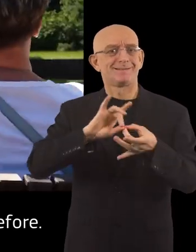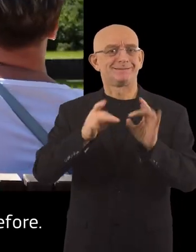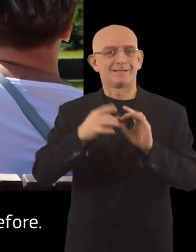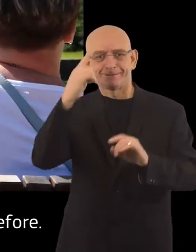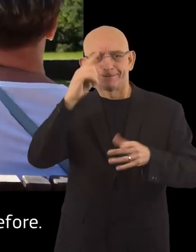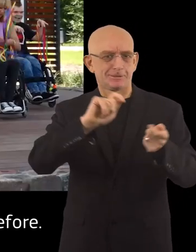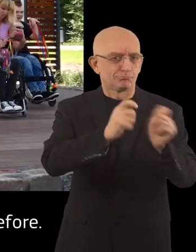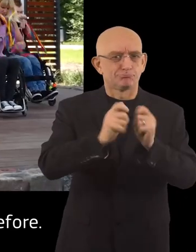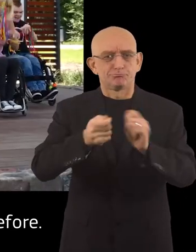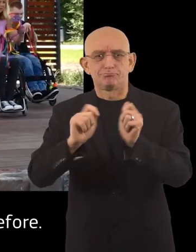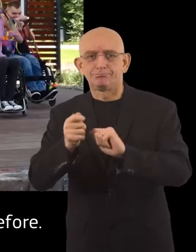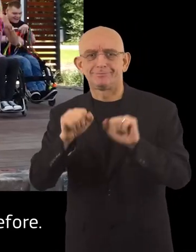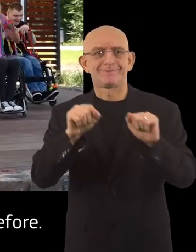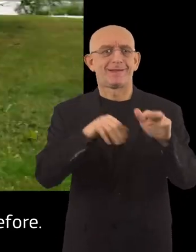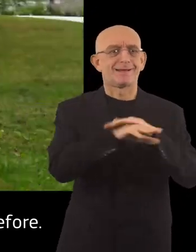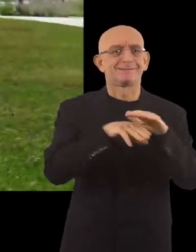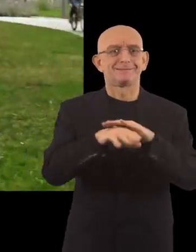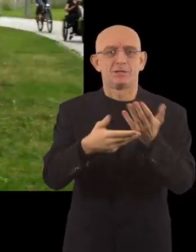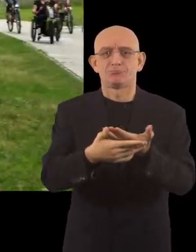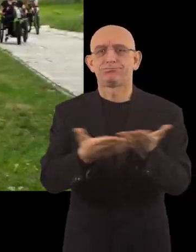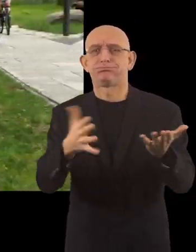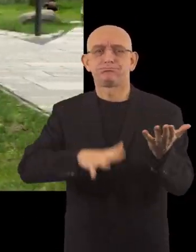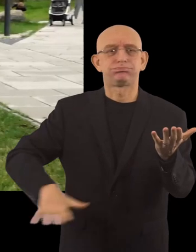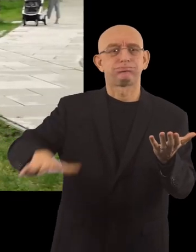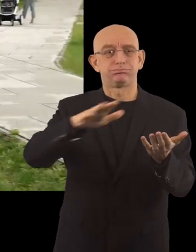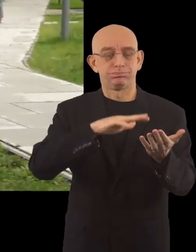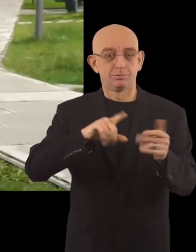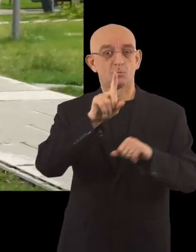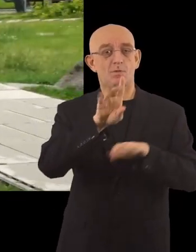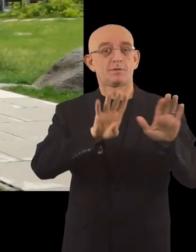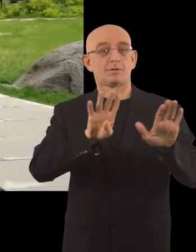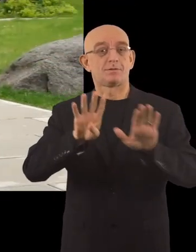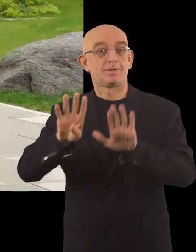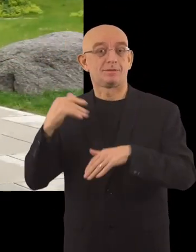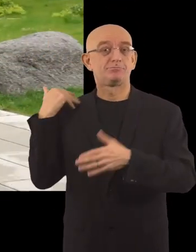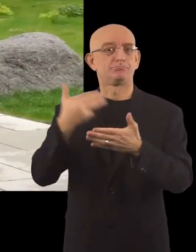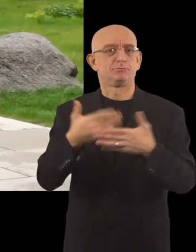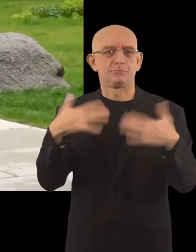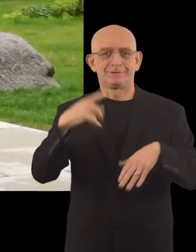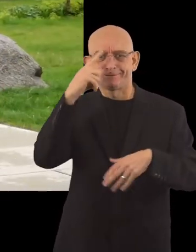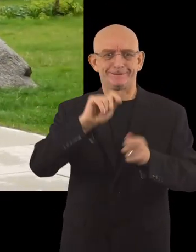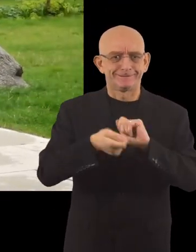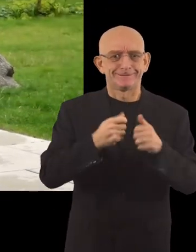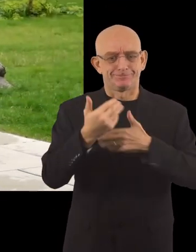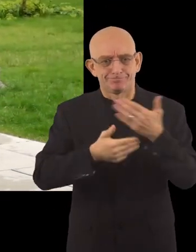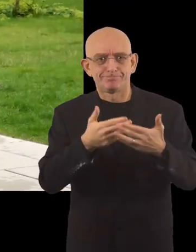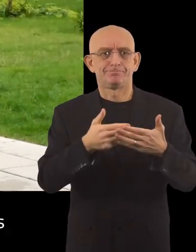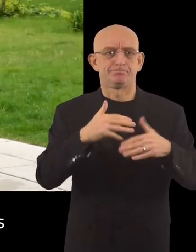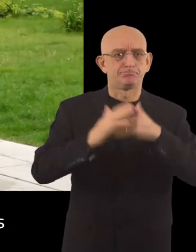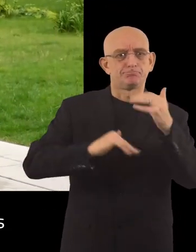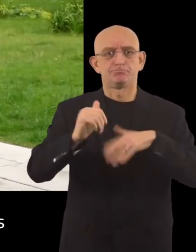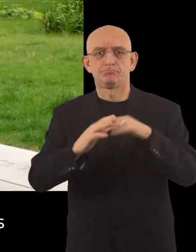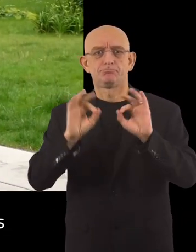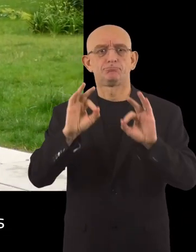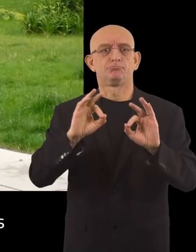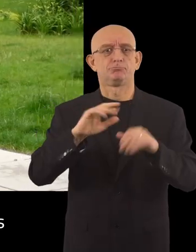Gdynia is now more accessible than ever before. Since 1999, Gdynia has consistently been implementing a social